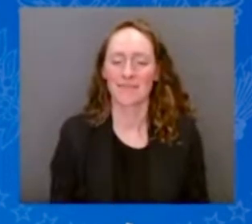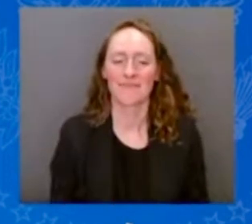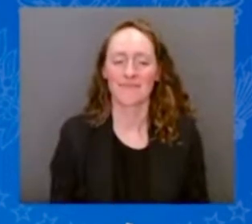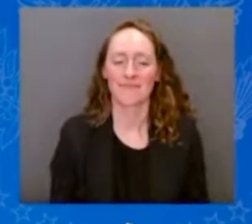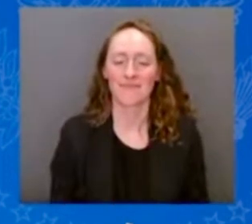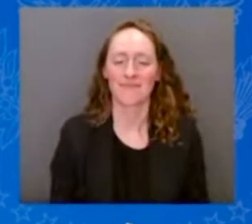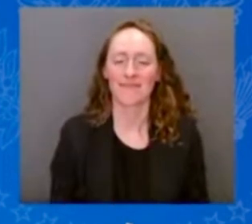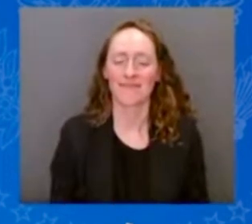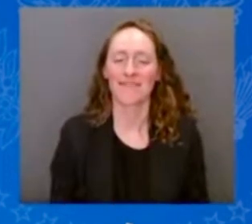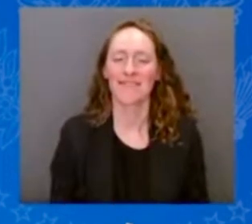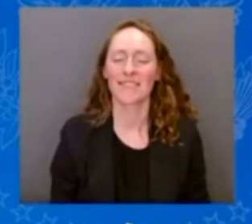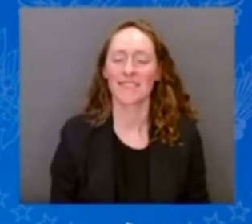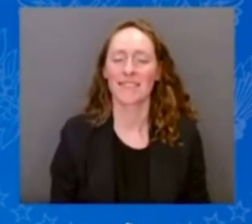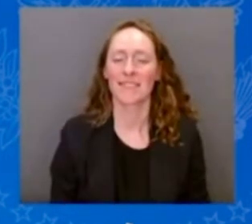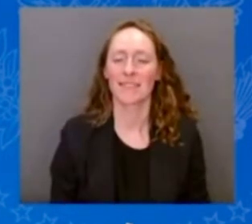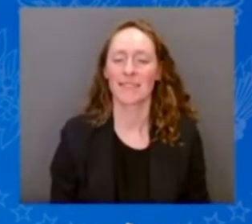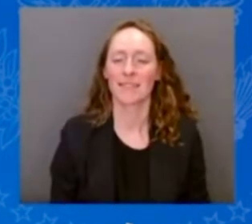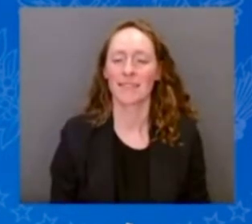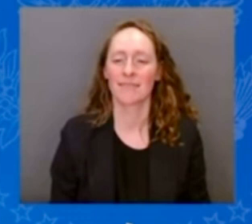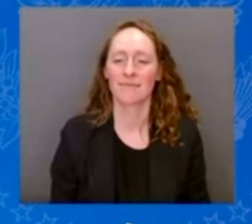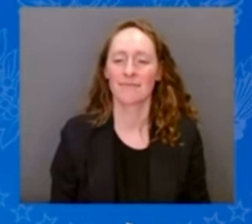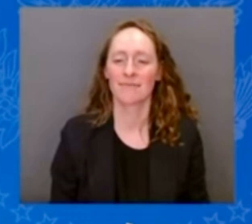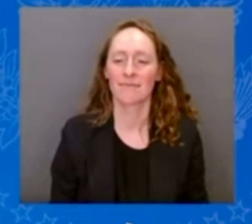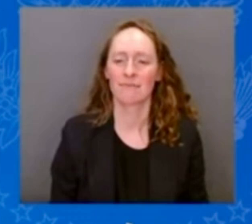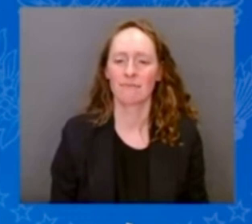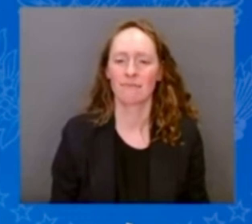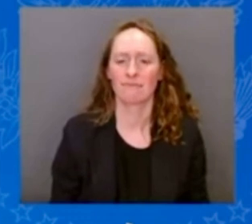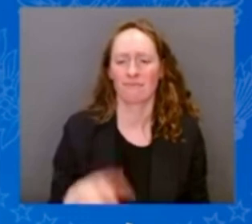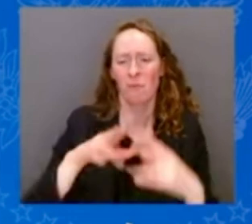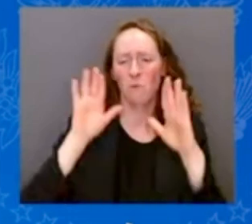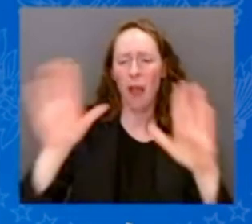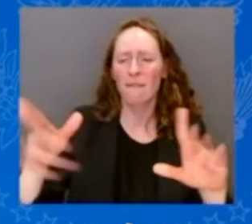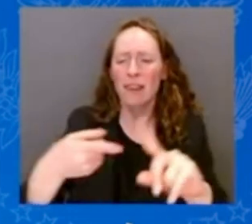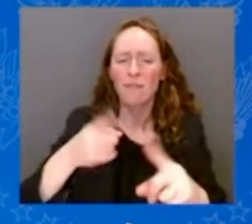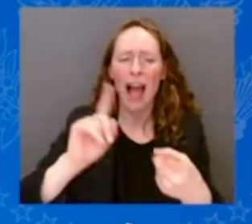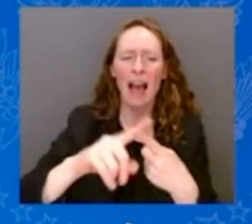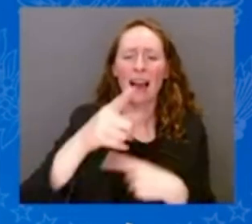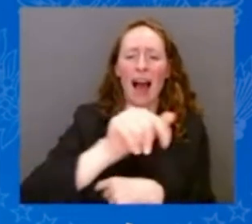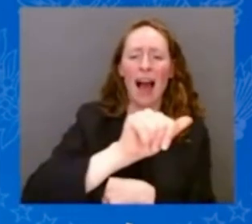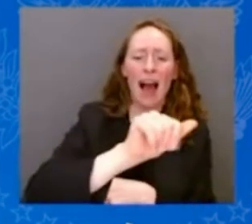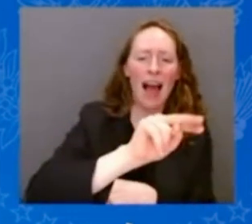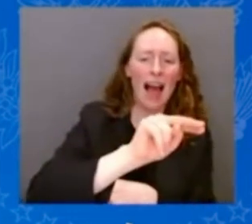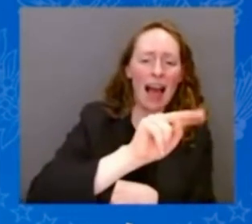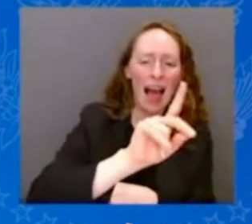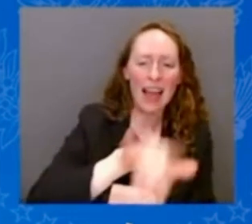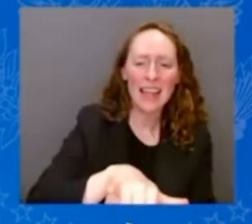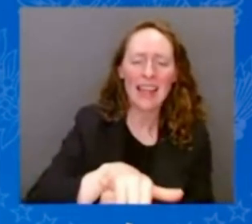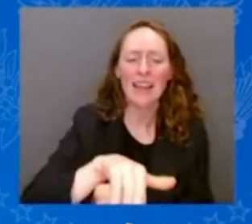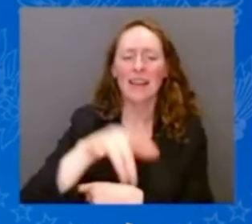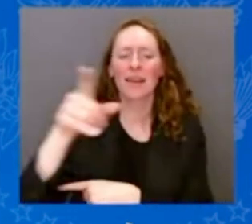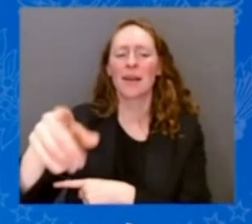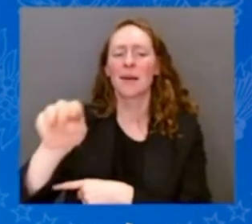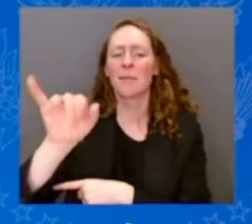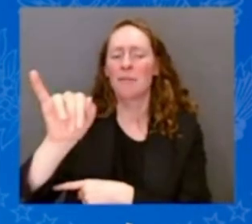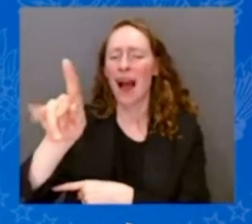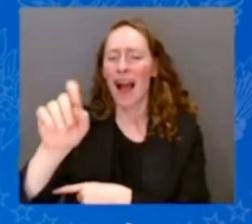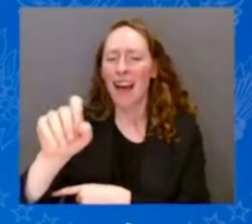And great friends like Andy and Mike Manitos, and they're a big part of the reason my Greek-American constituents in Delaware